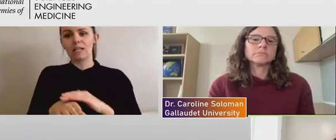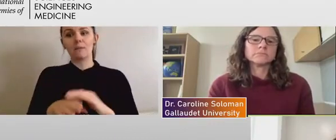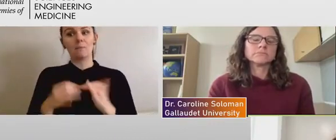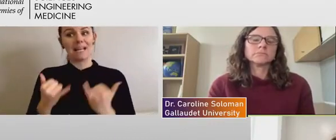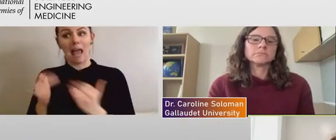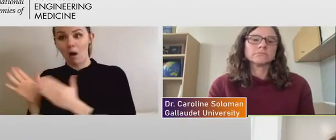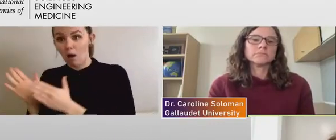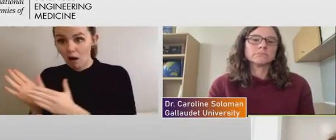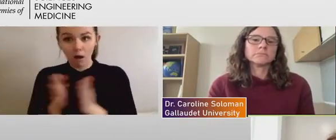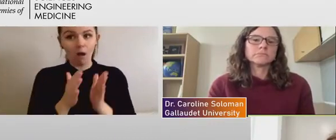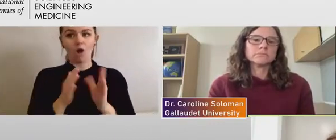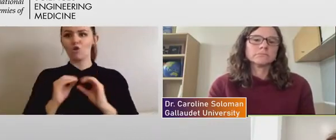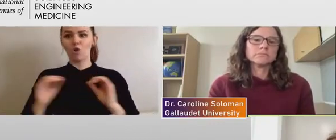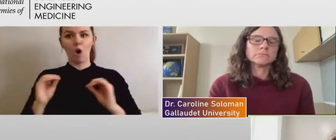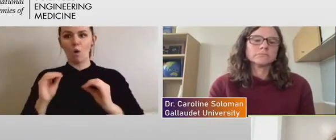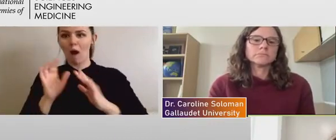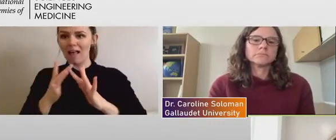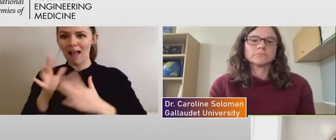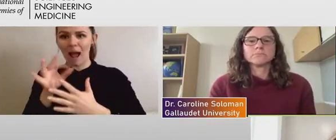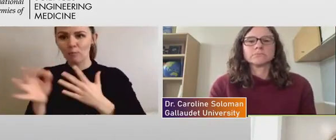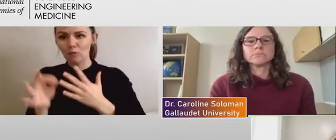a situation of exclusion.